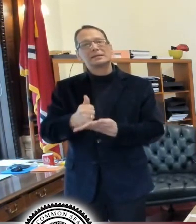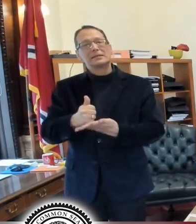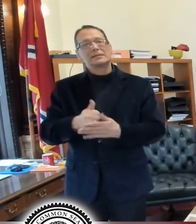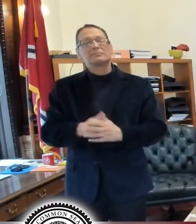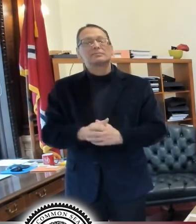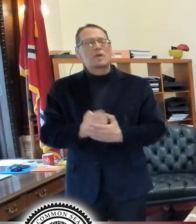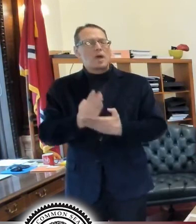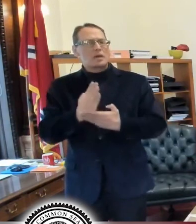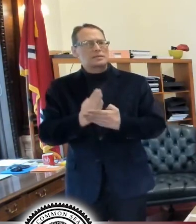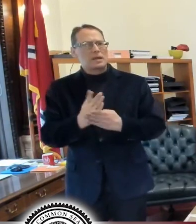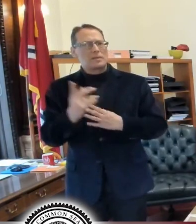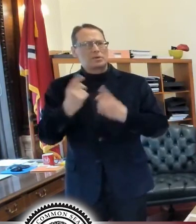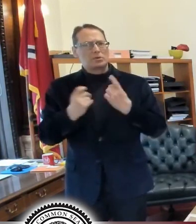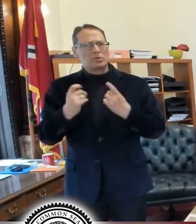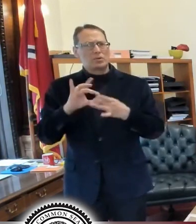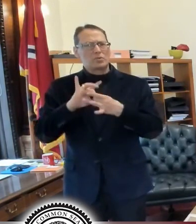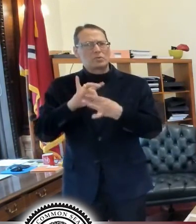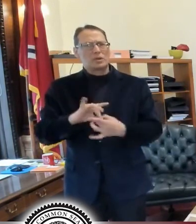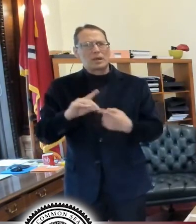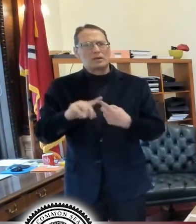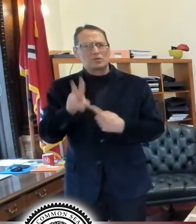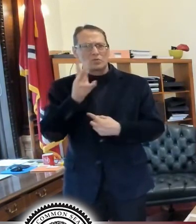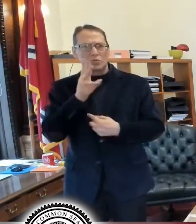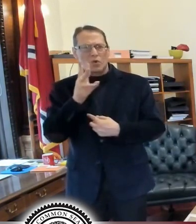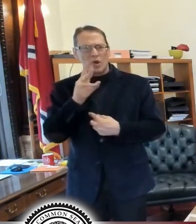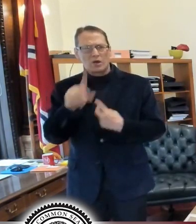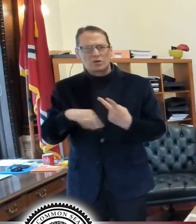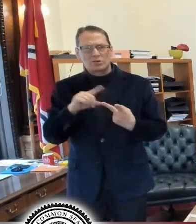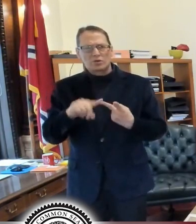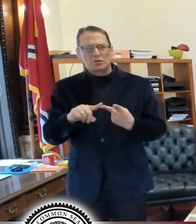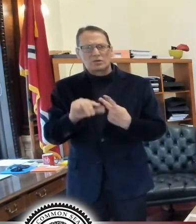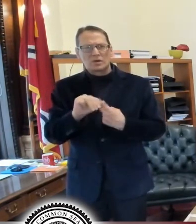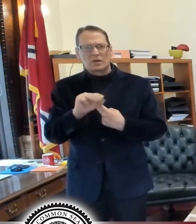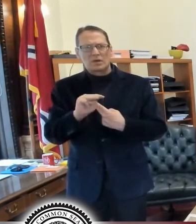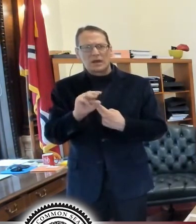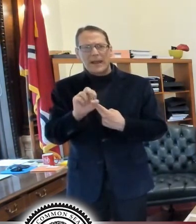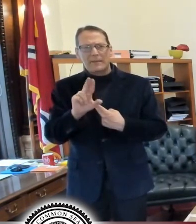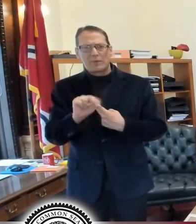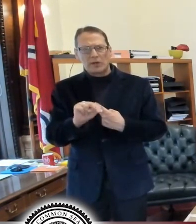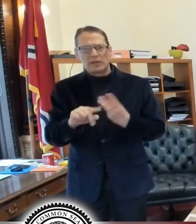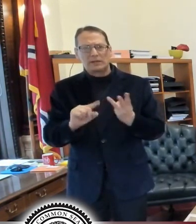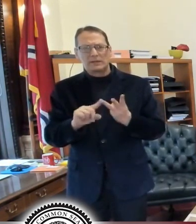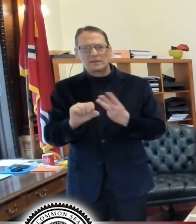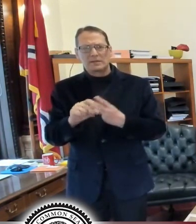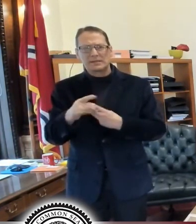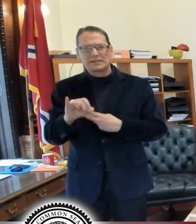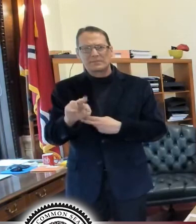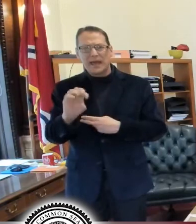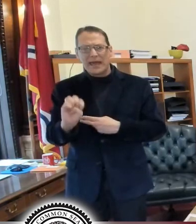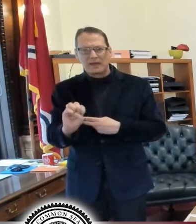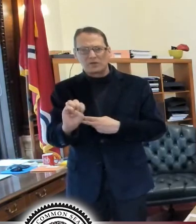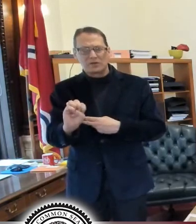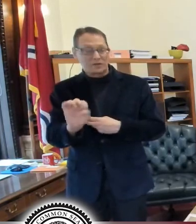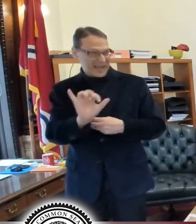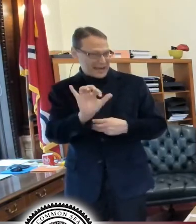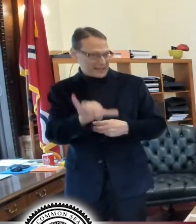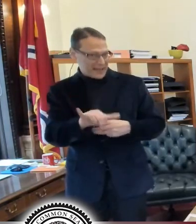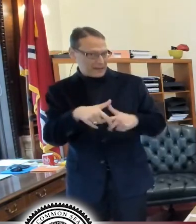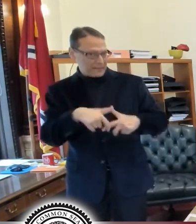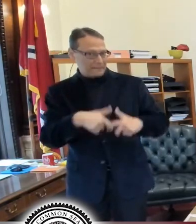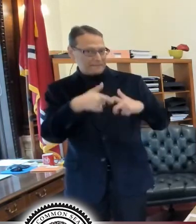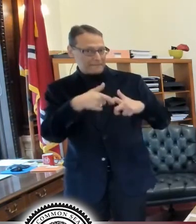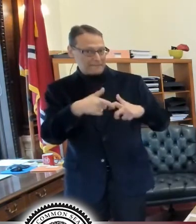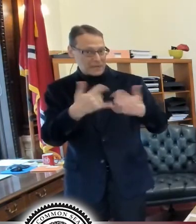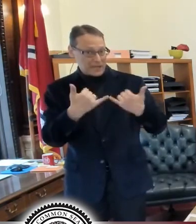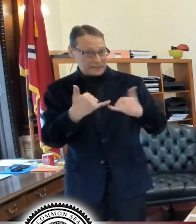um, regarding water division and Ameren inspire our utility moratoriums still in effect because of